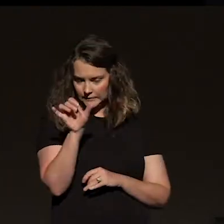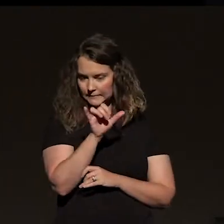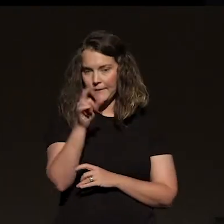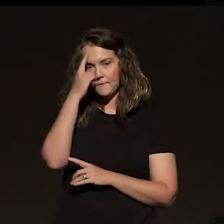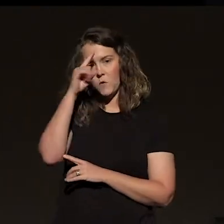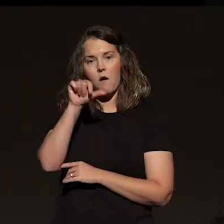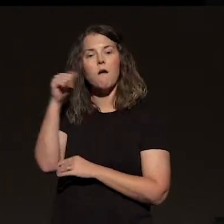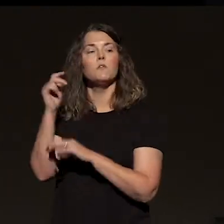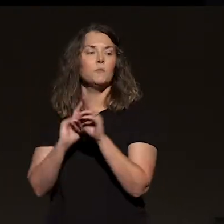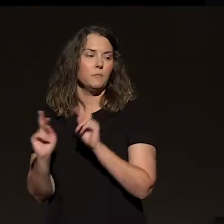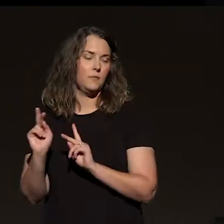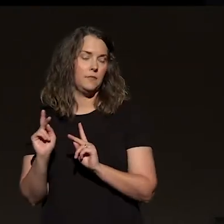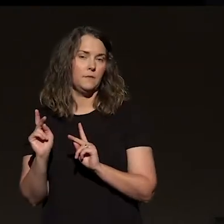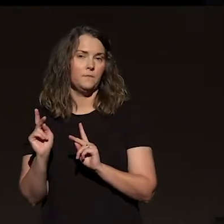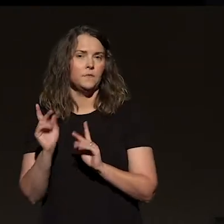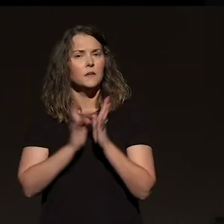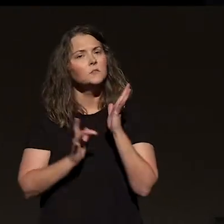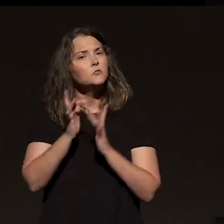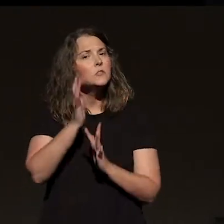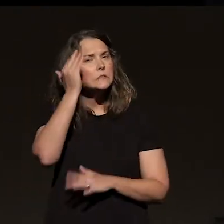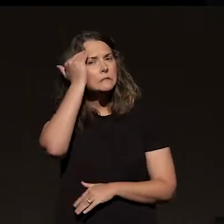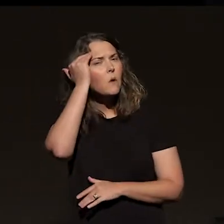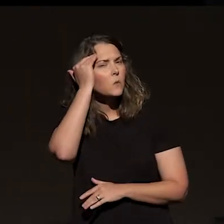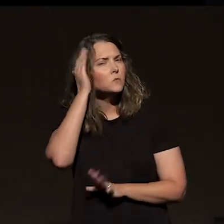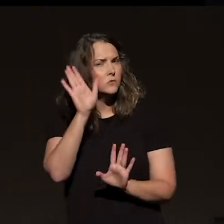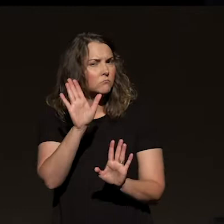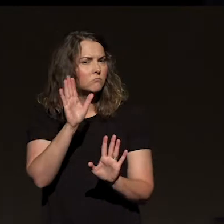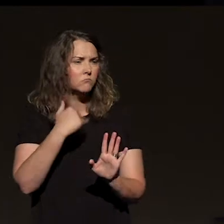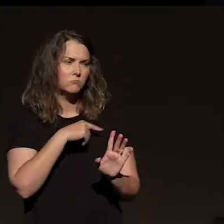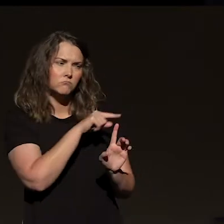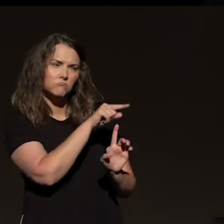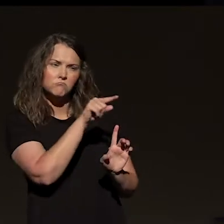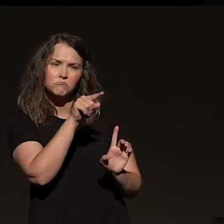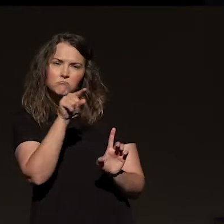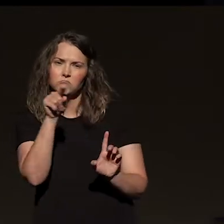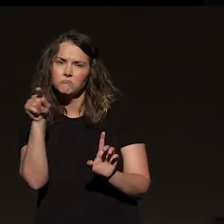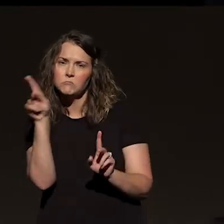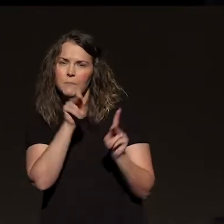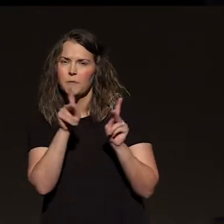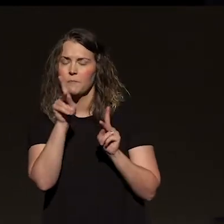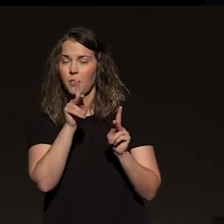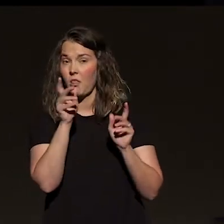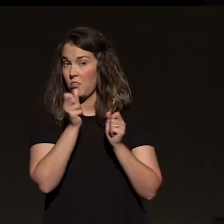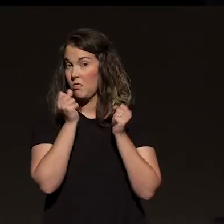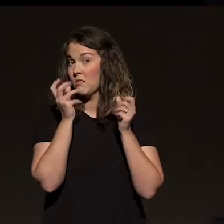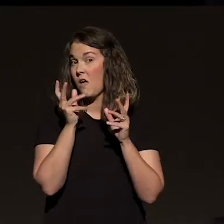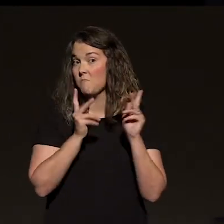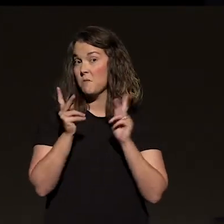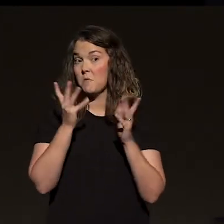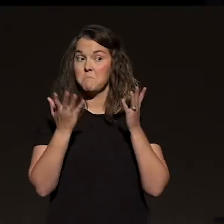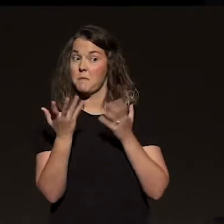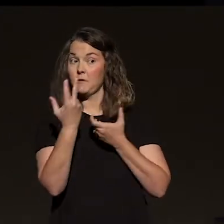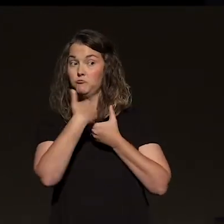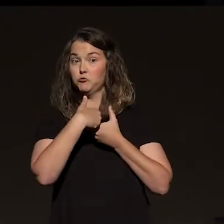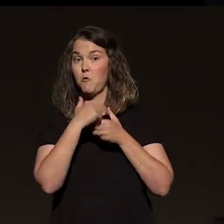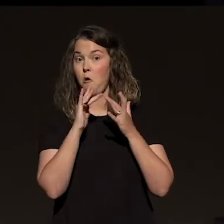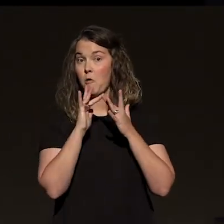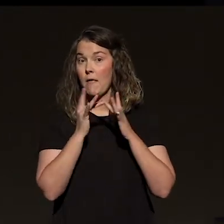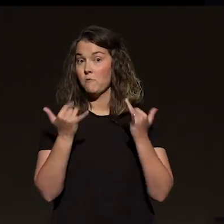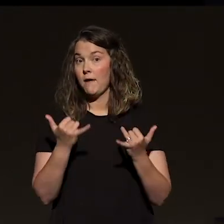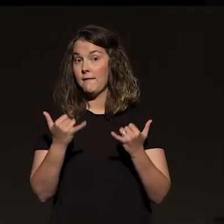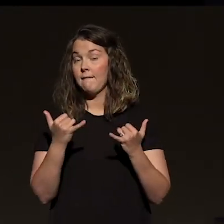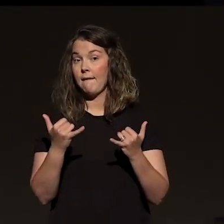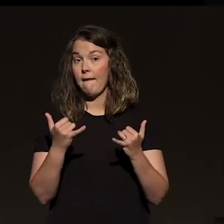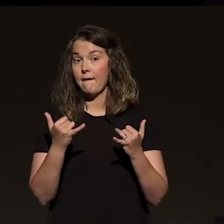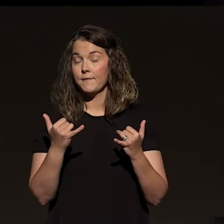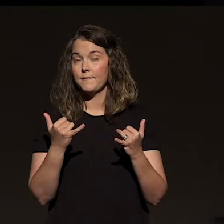That's what Jesus was saying. Now, he knows. He's got a lot of people who are listening to him. Just like right now, there are a lot of people maybe worshiping with us right now